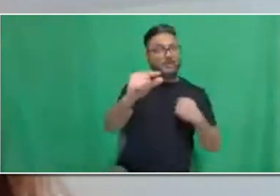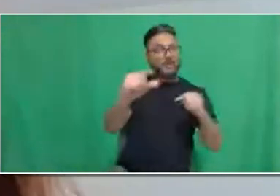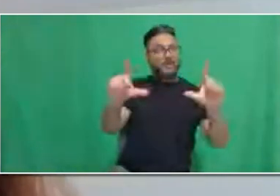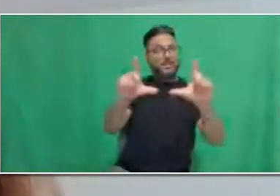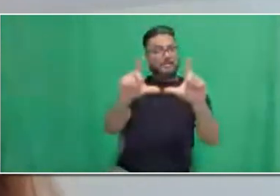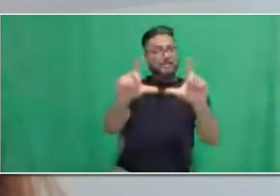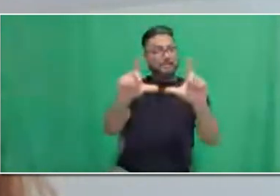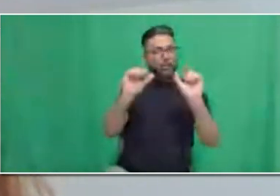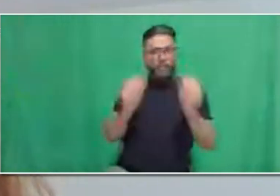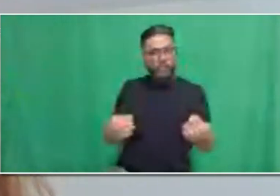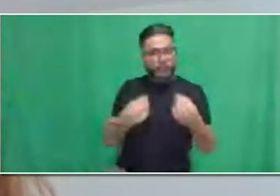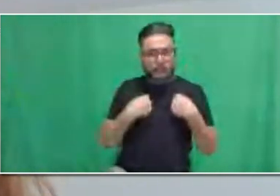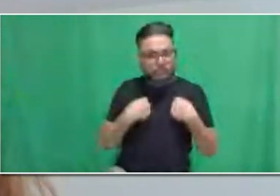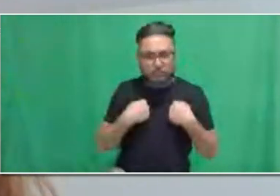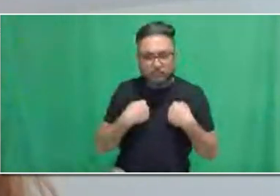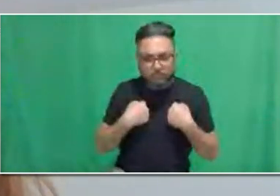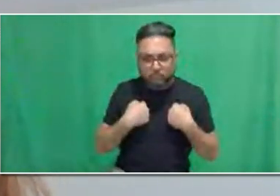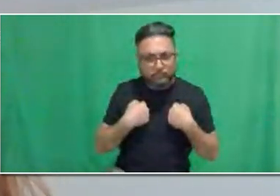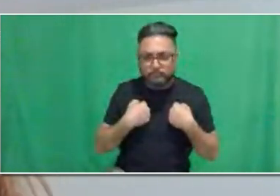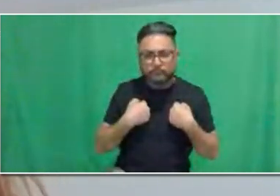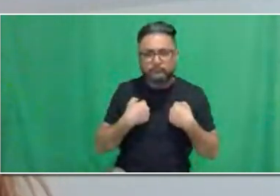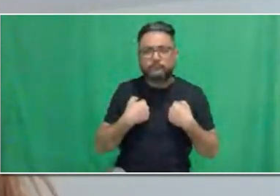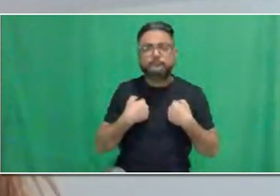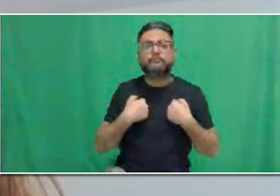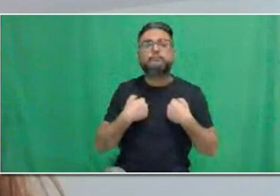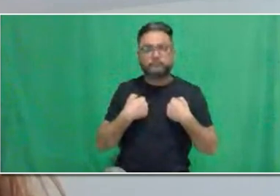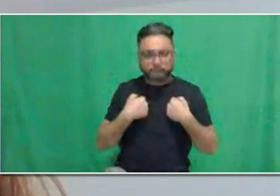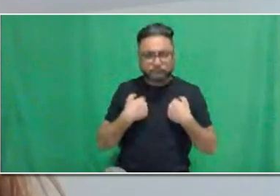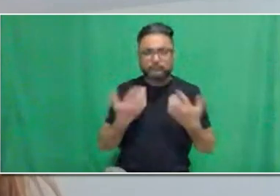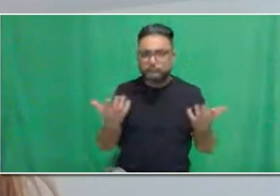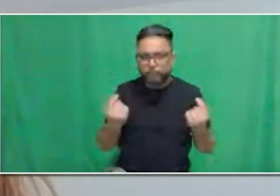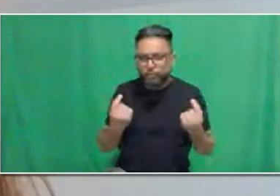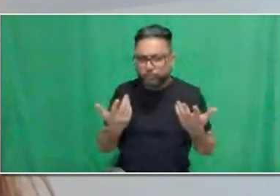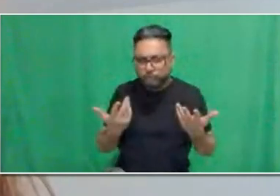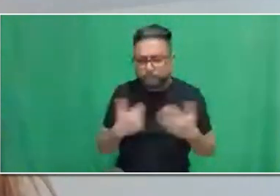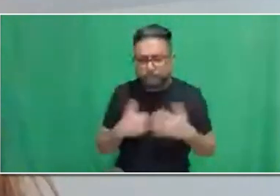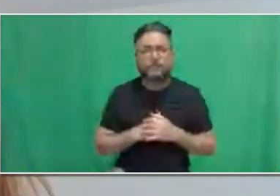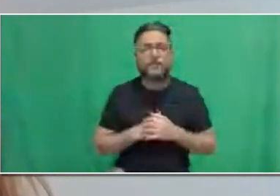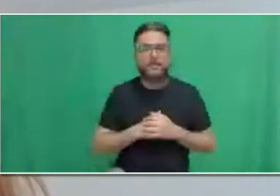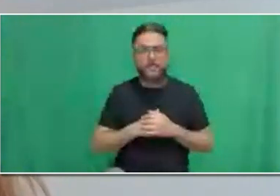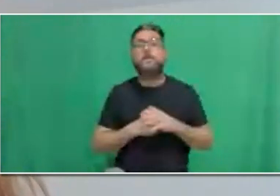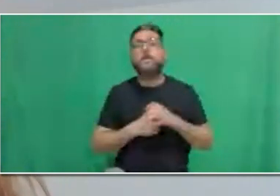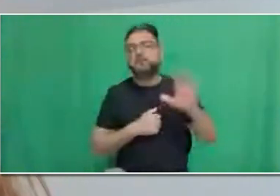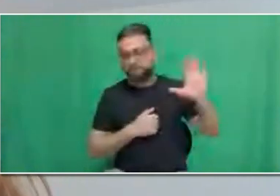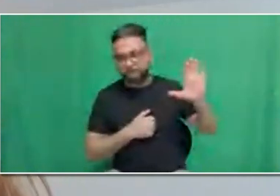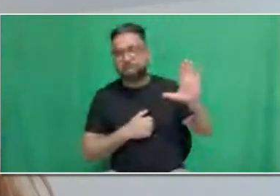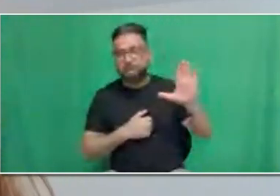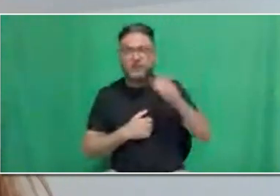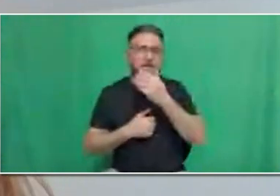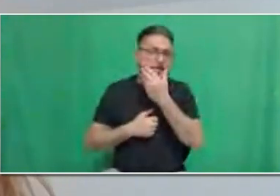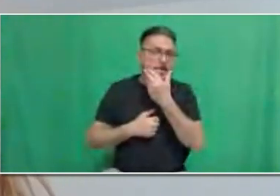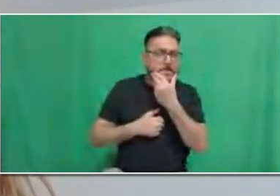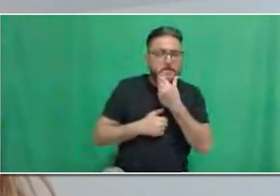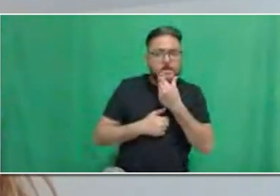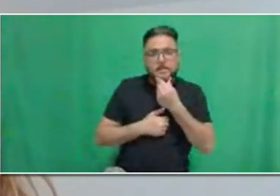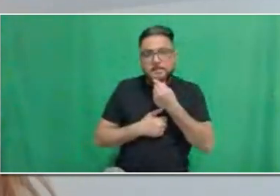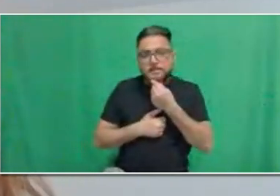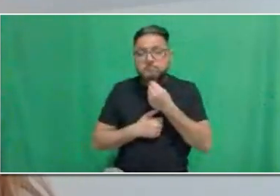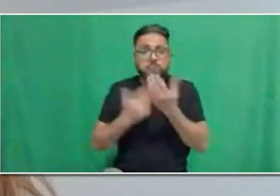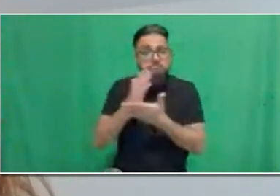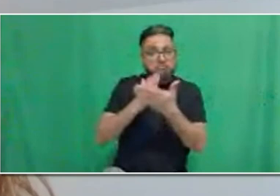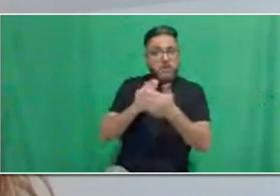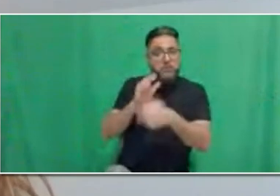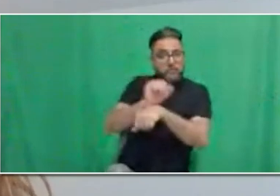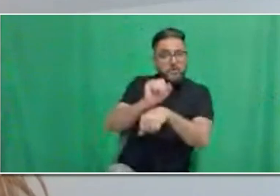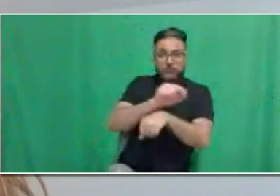various roles at the TTC that do require a minimum of an Ontario G license. Positions that